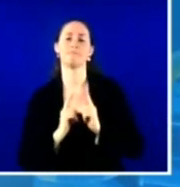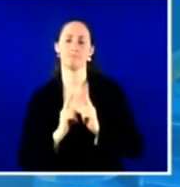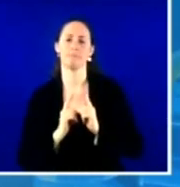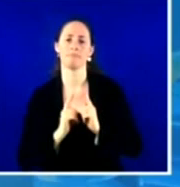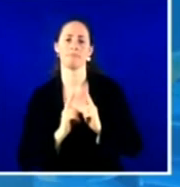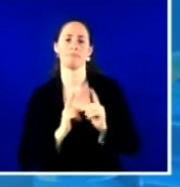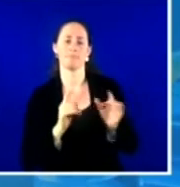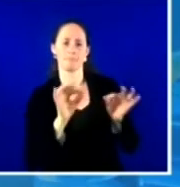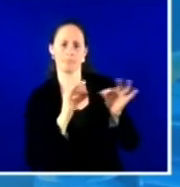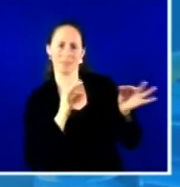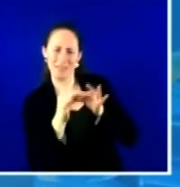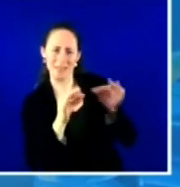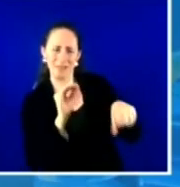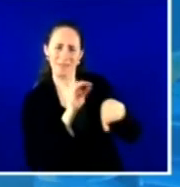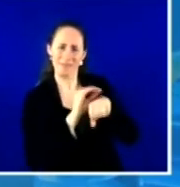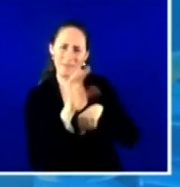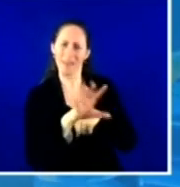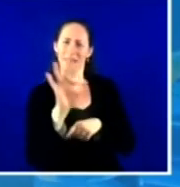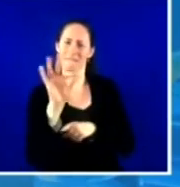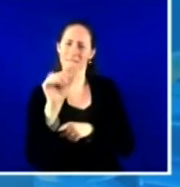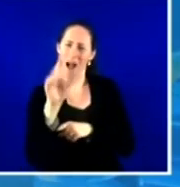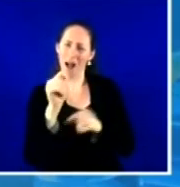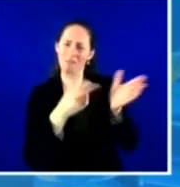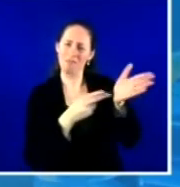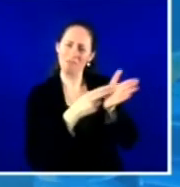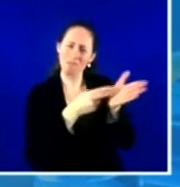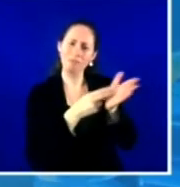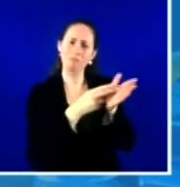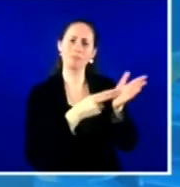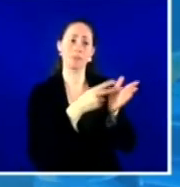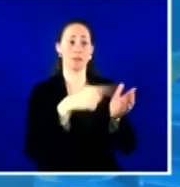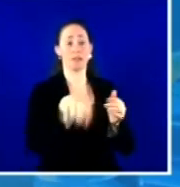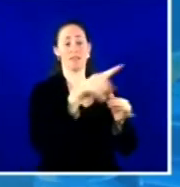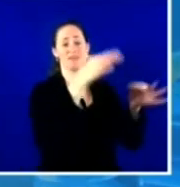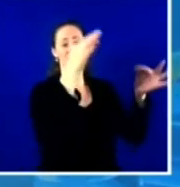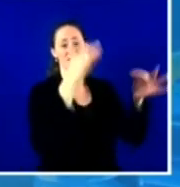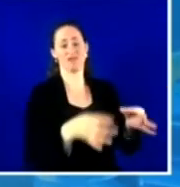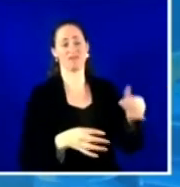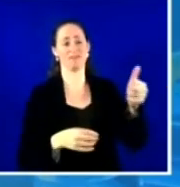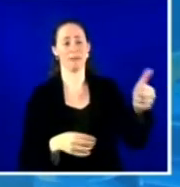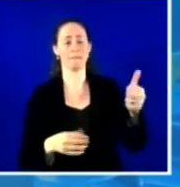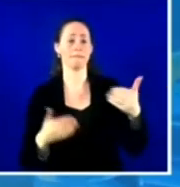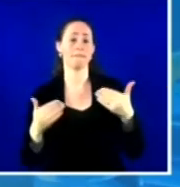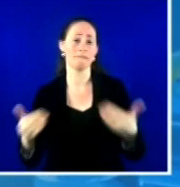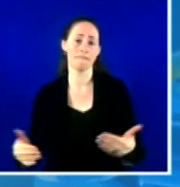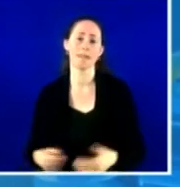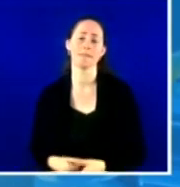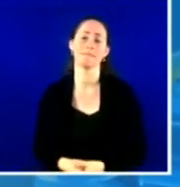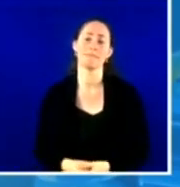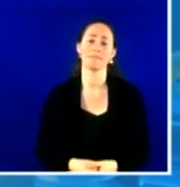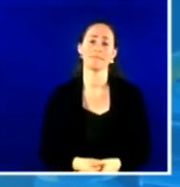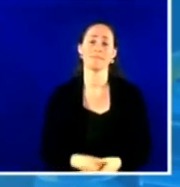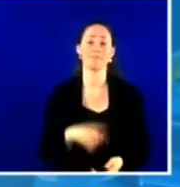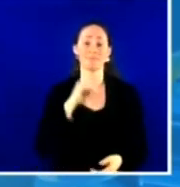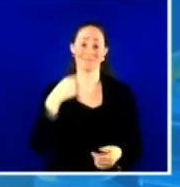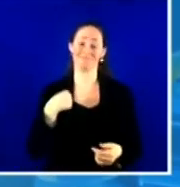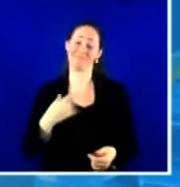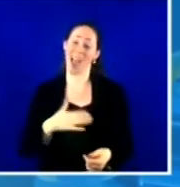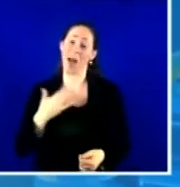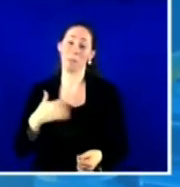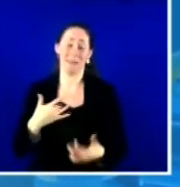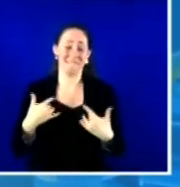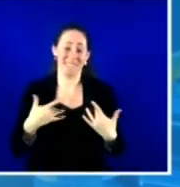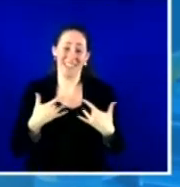and be able to consider that in their decision-making. Um, so I'm, I am really happy and, and reassure that there are clinical